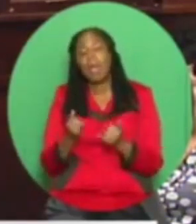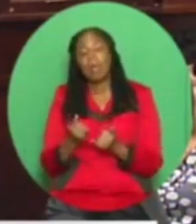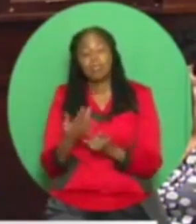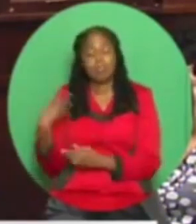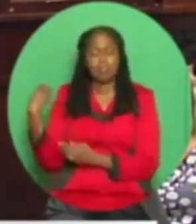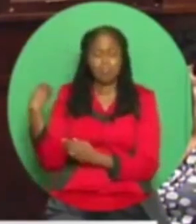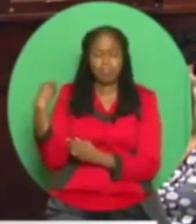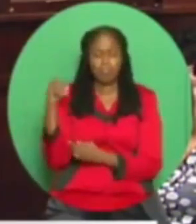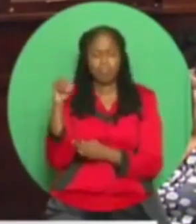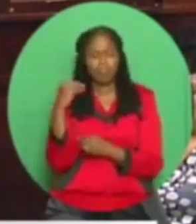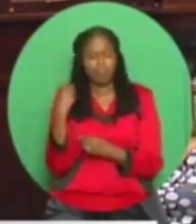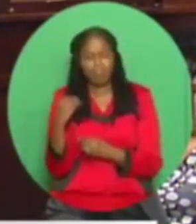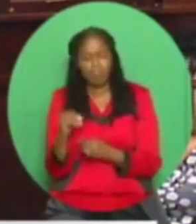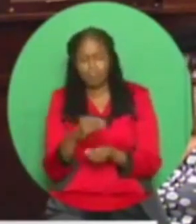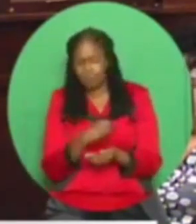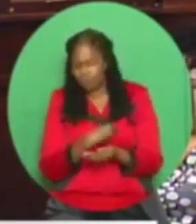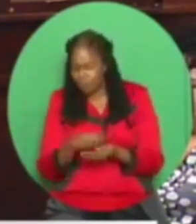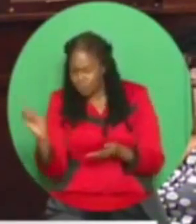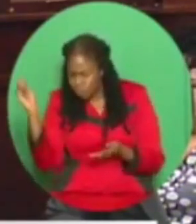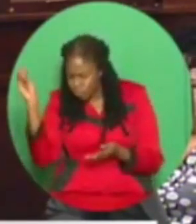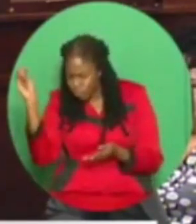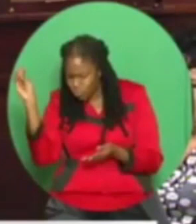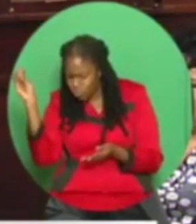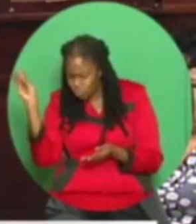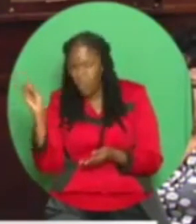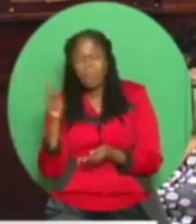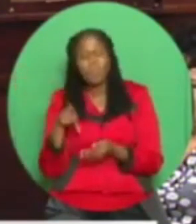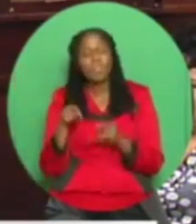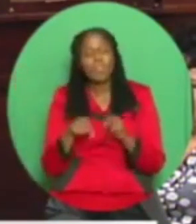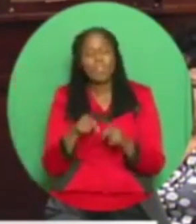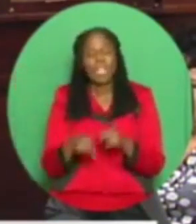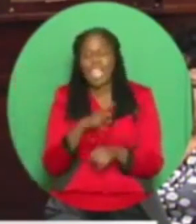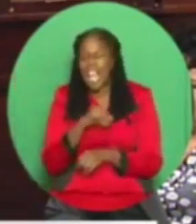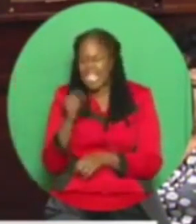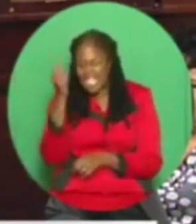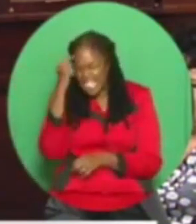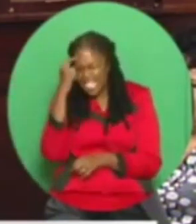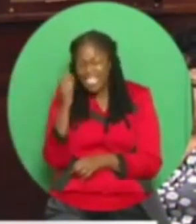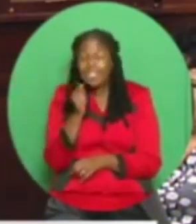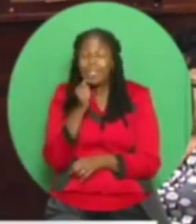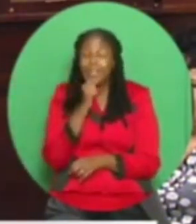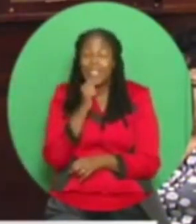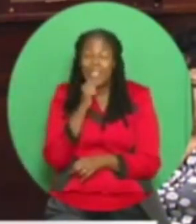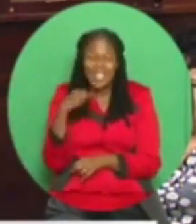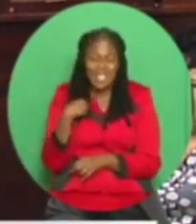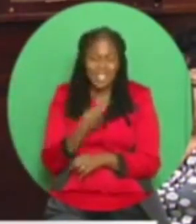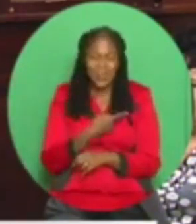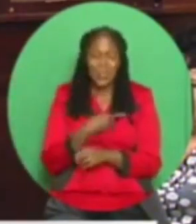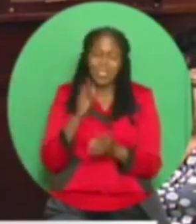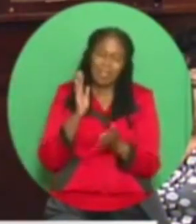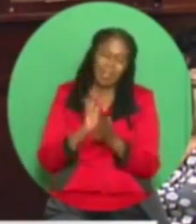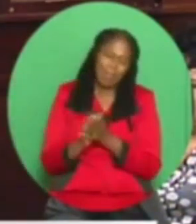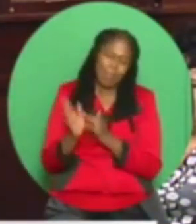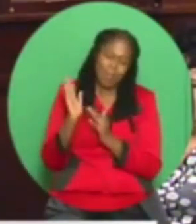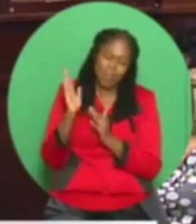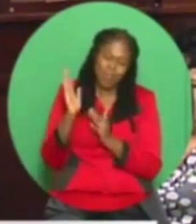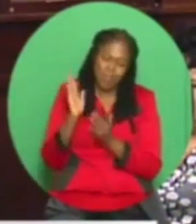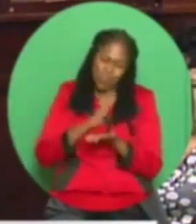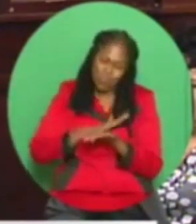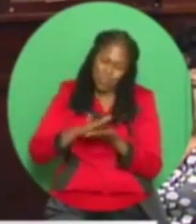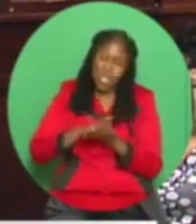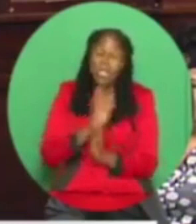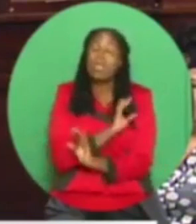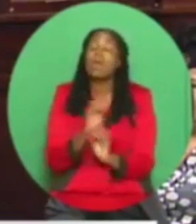assets there, and secretly think they could get away with it. Madam Speaker, this is a refinery in which, between the Manning administration